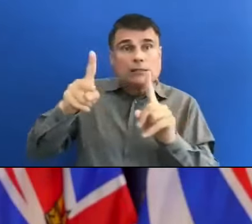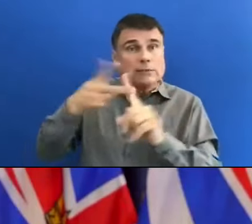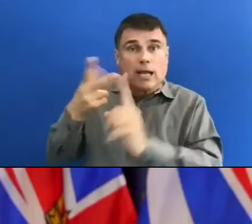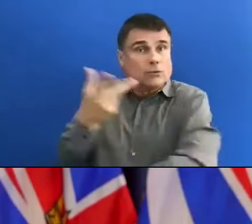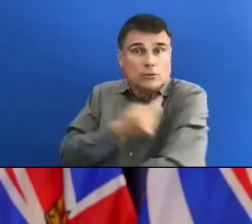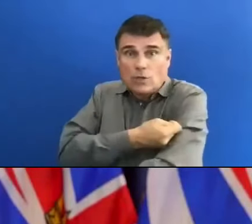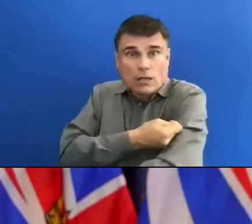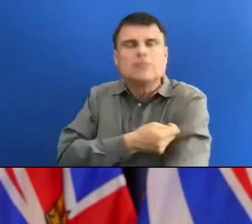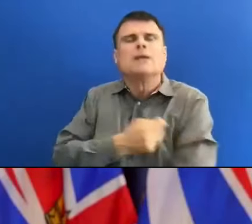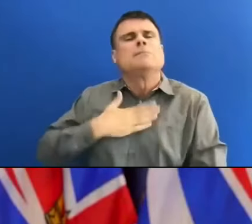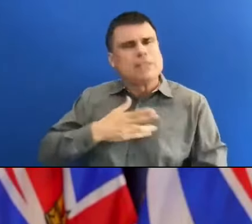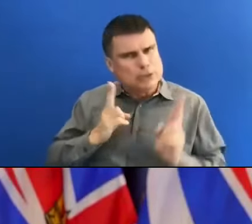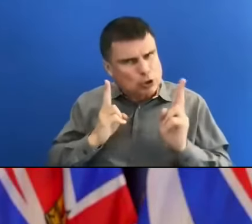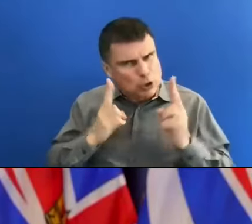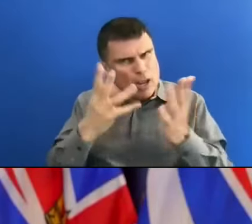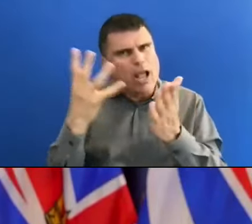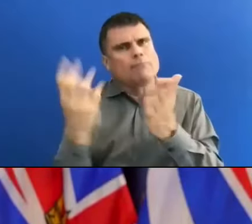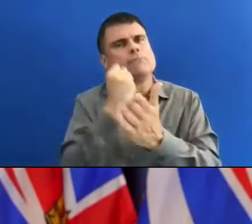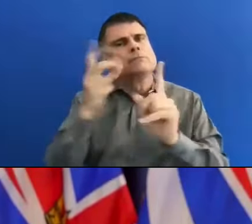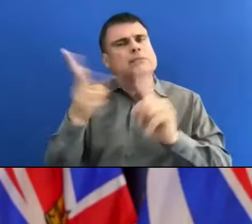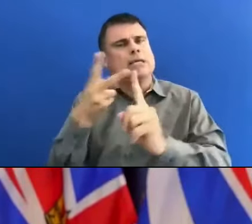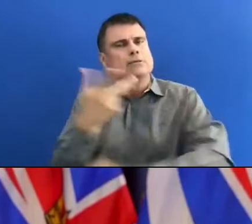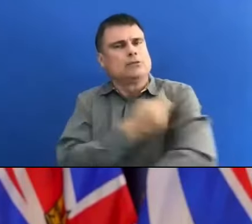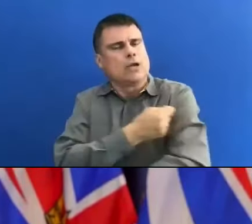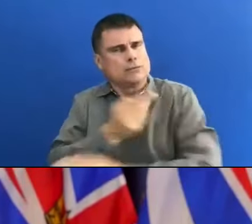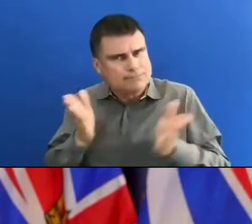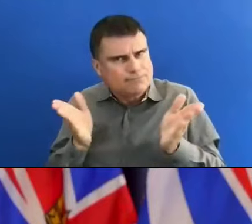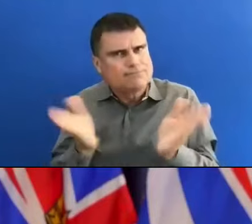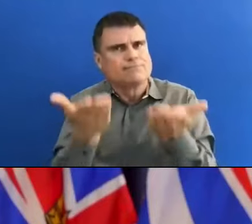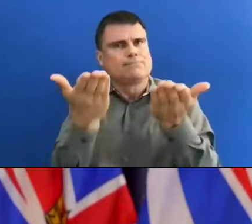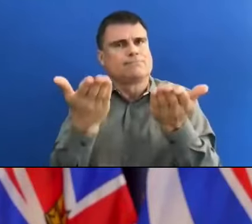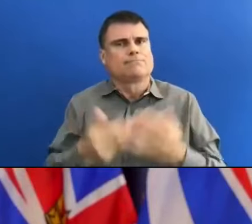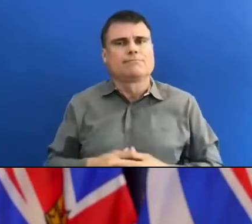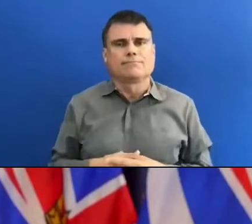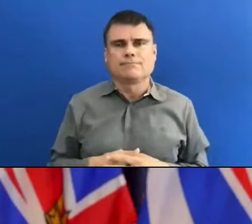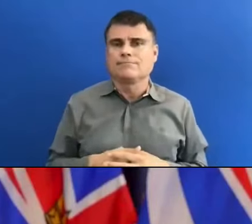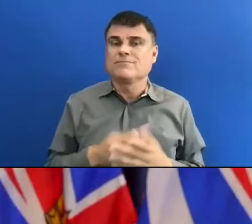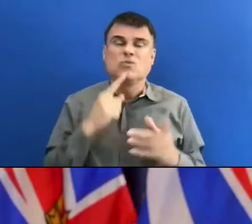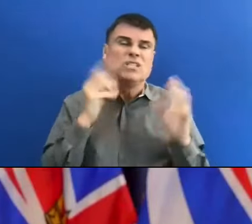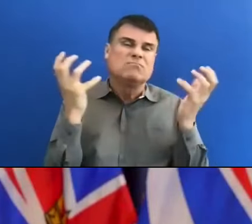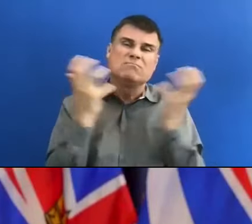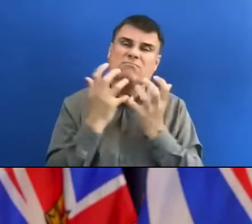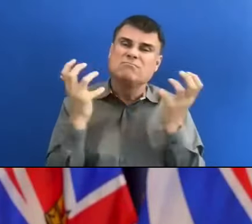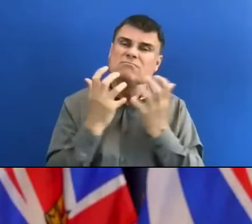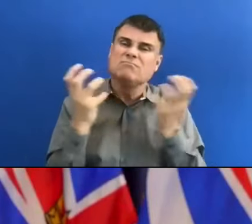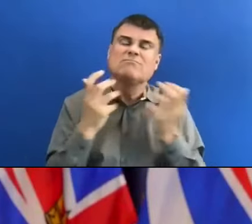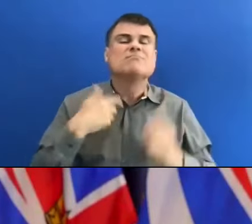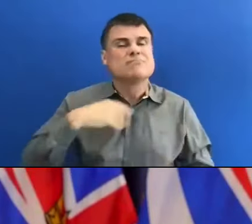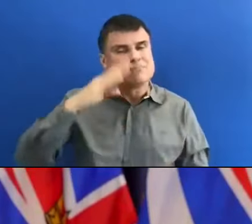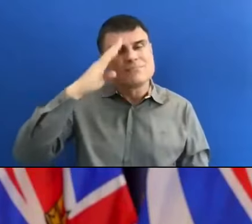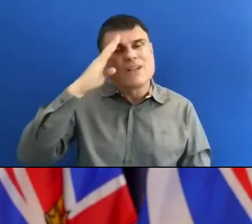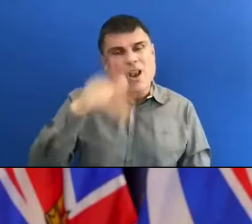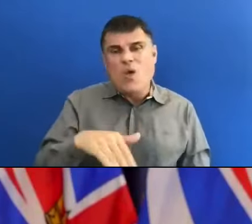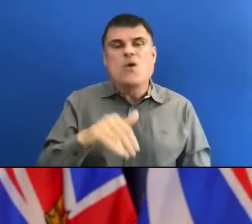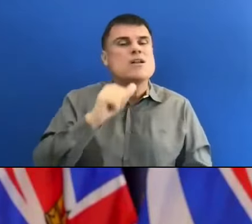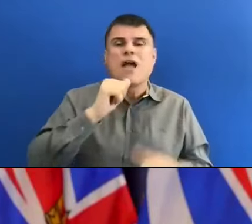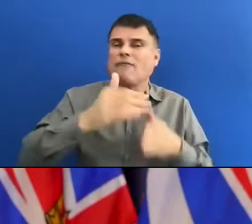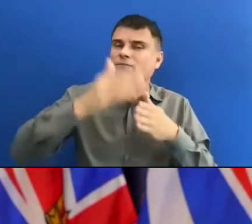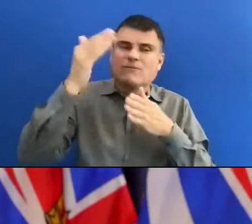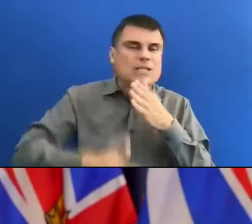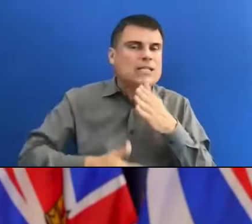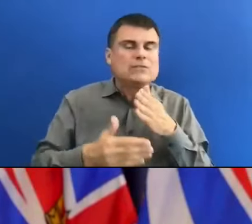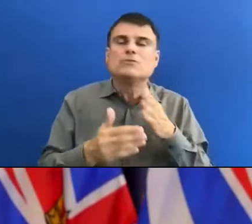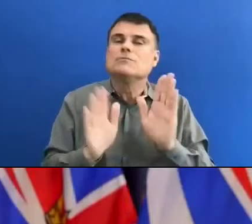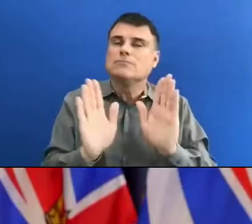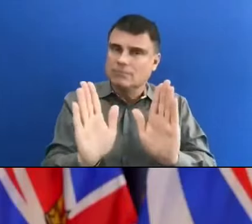This has been an extraordinary time for all of us. And I know that there's still some challenging times ahead. We are in the midst of the hottest